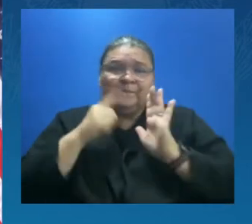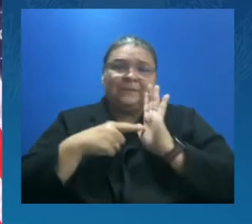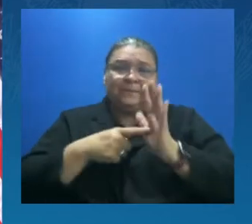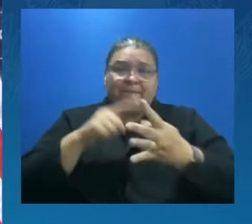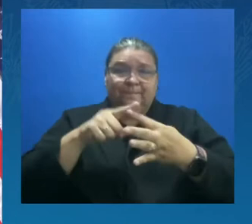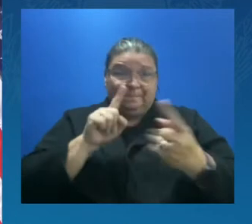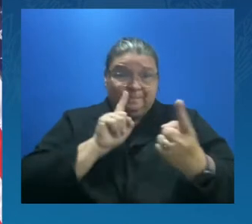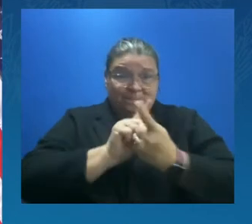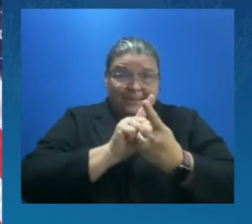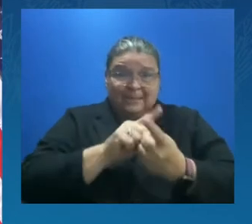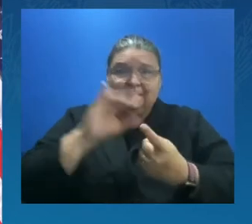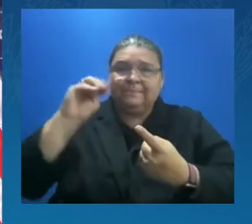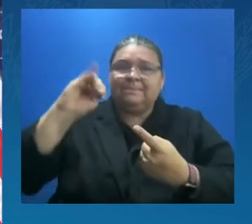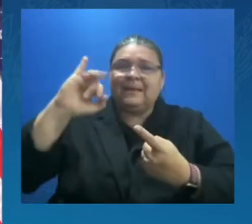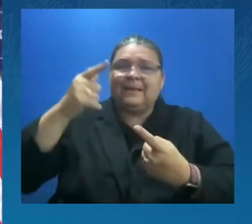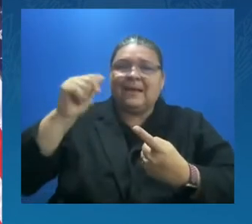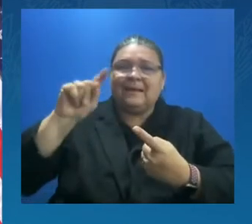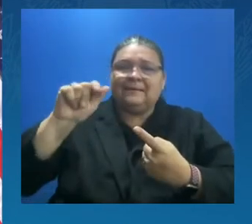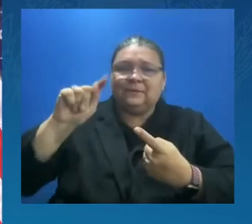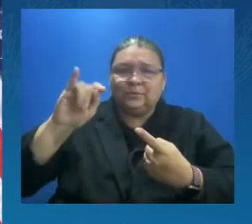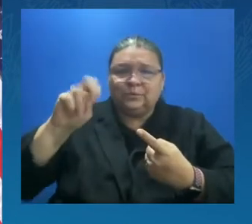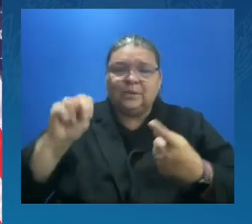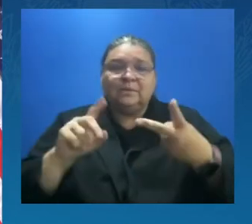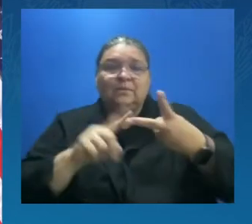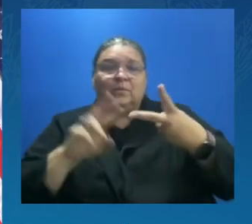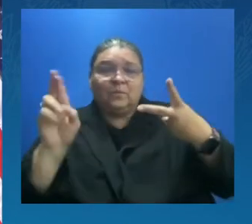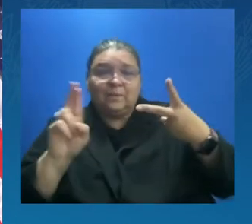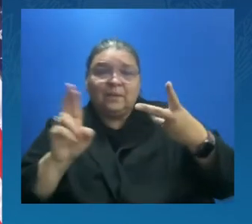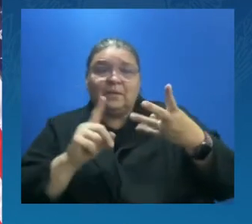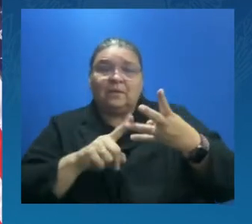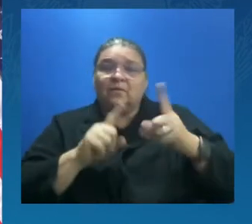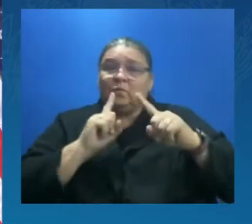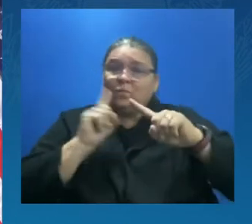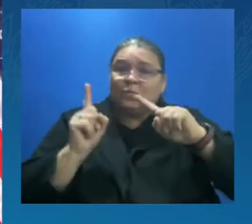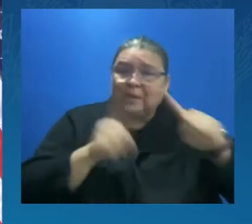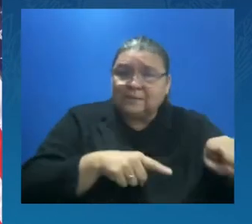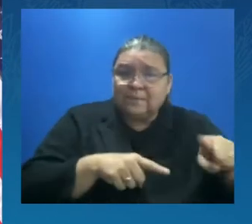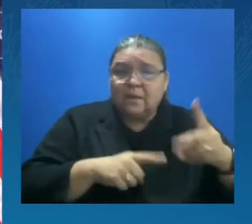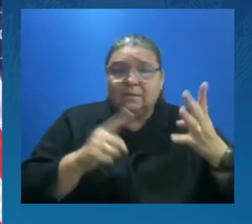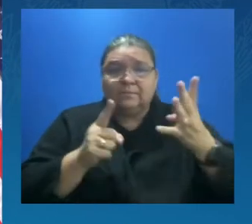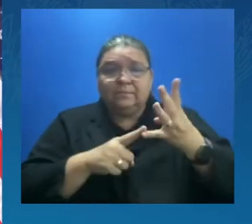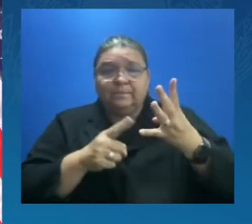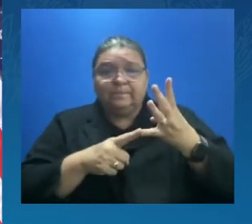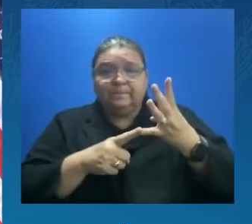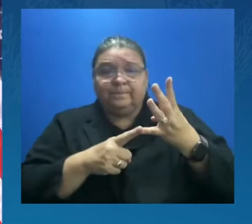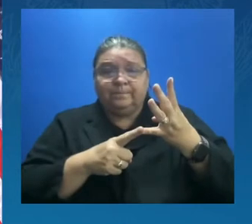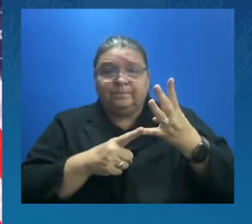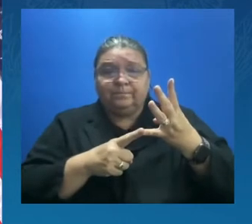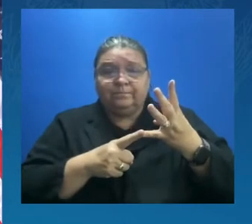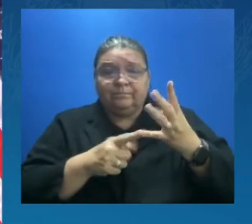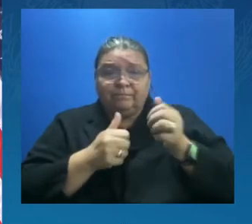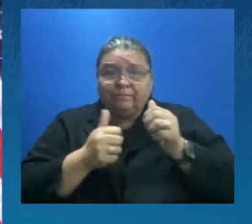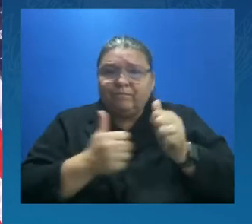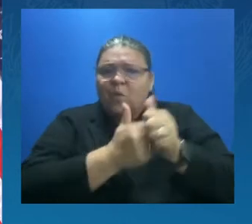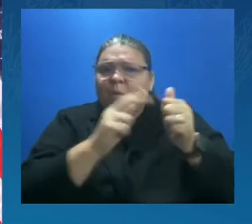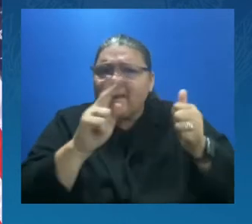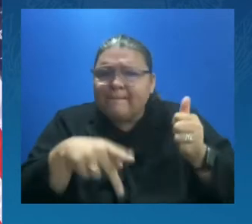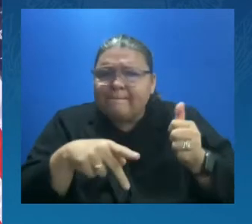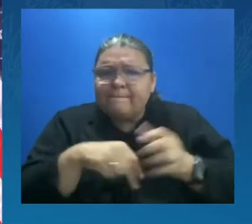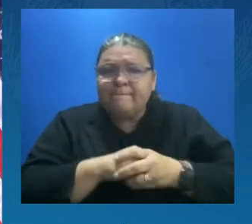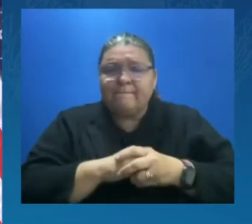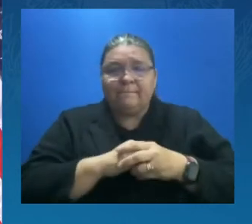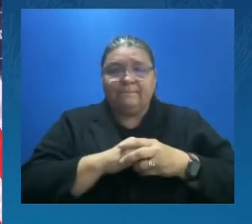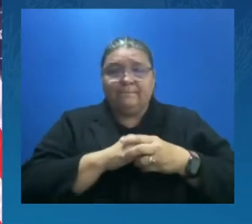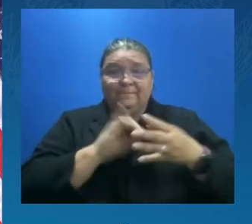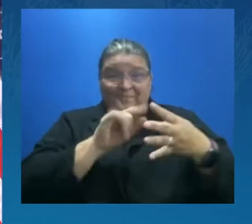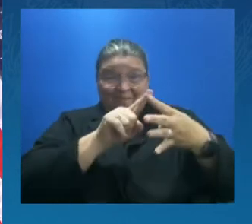We know that we cannot completely prevent the occurrences of these large natural disasters, but we can prepare for them. It is an